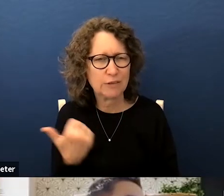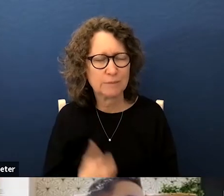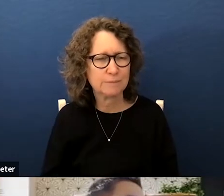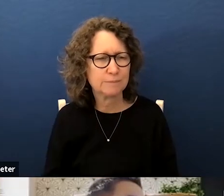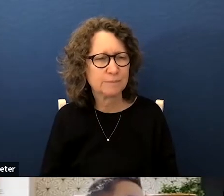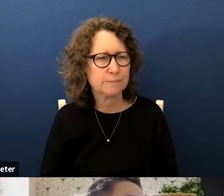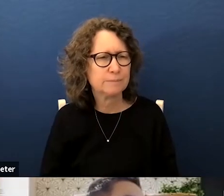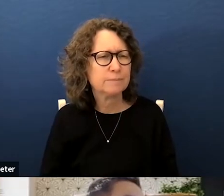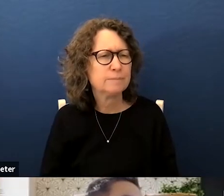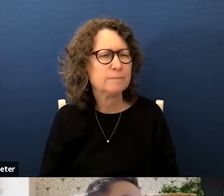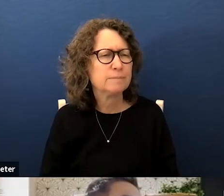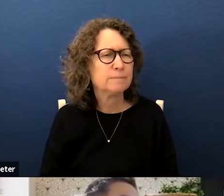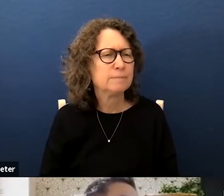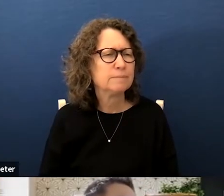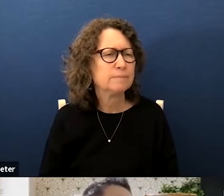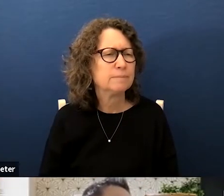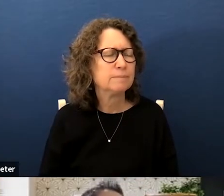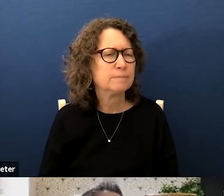gets